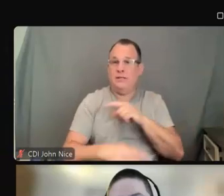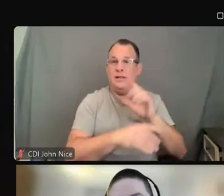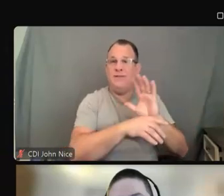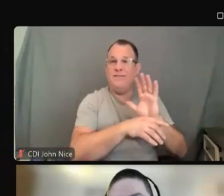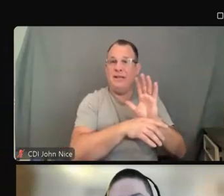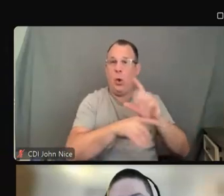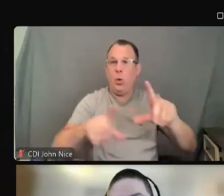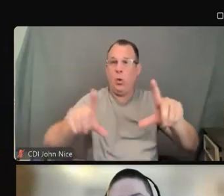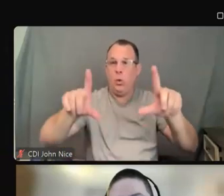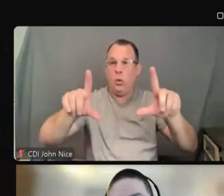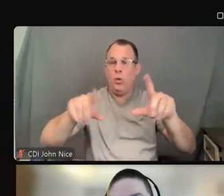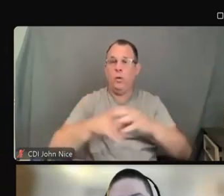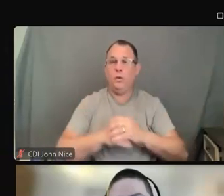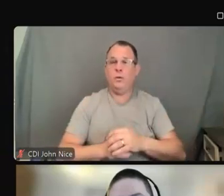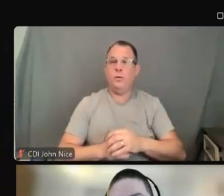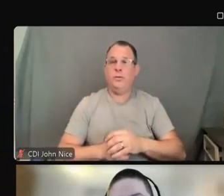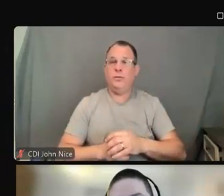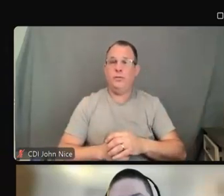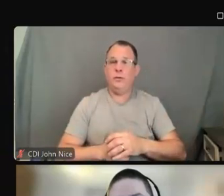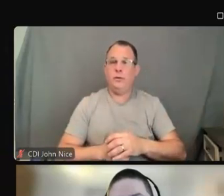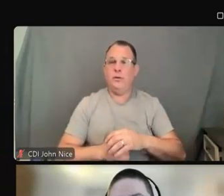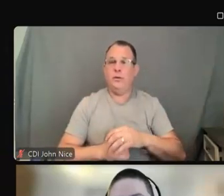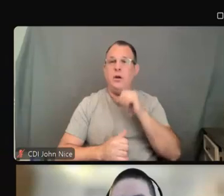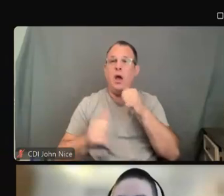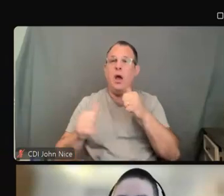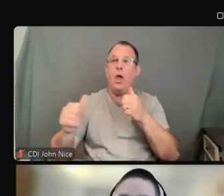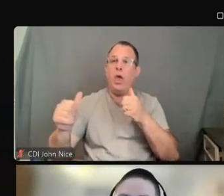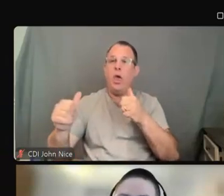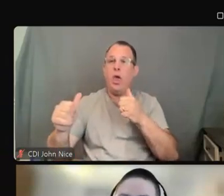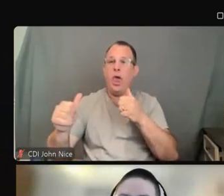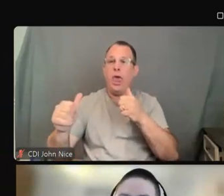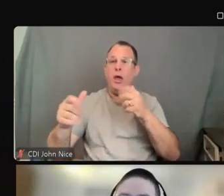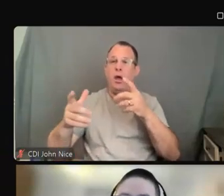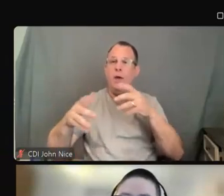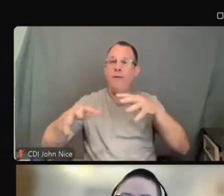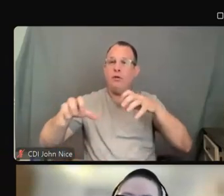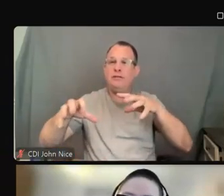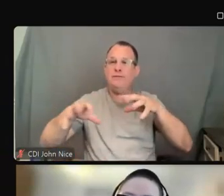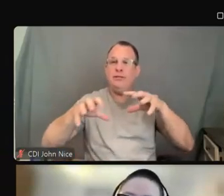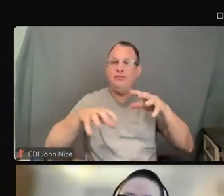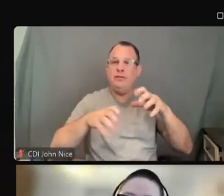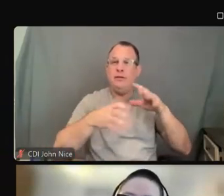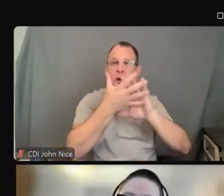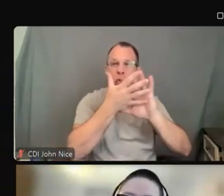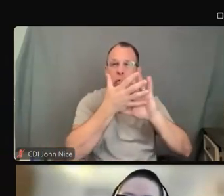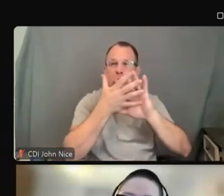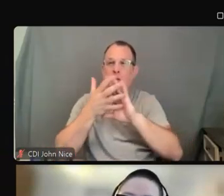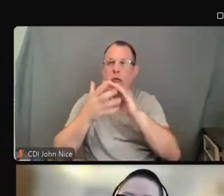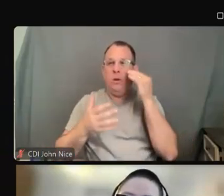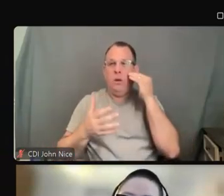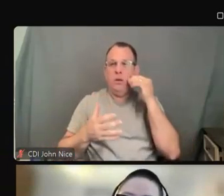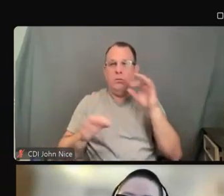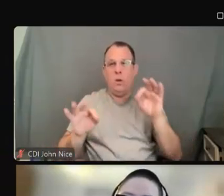produce lags or be choppy or blurry or have pauses in the